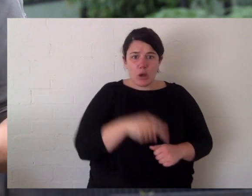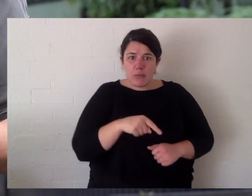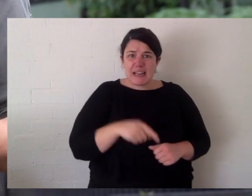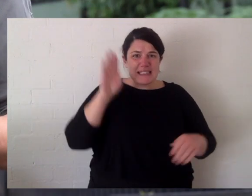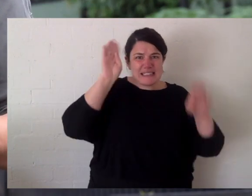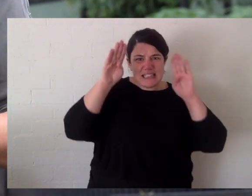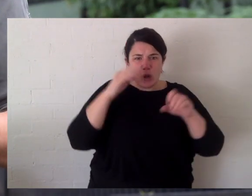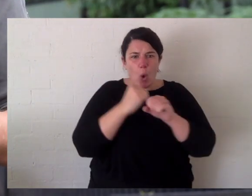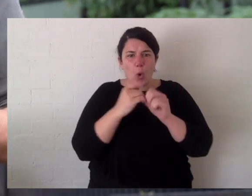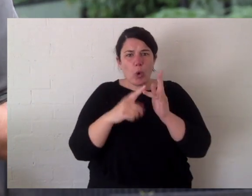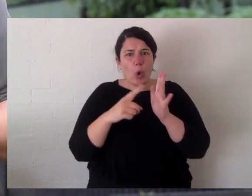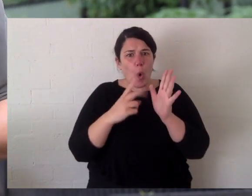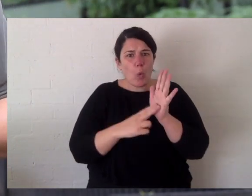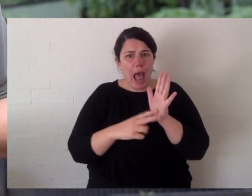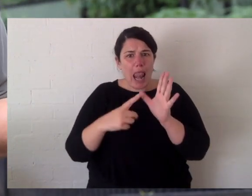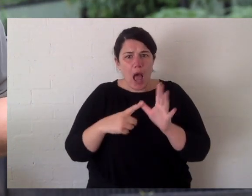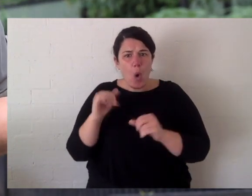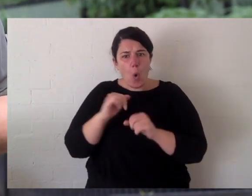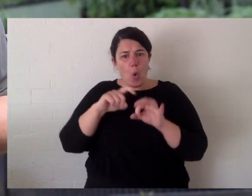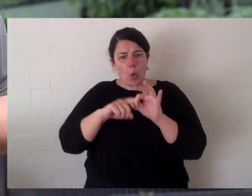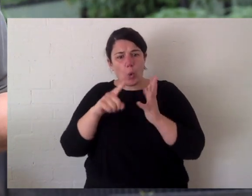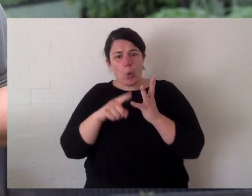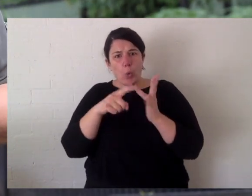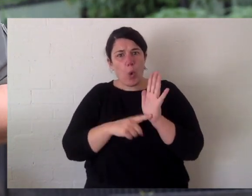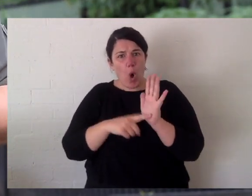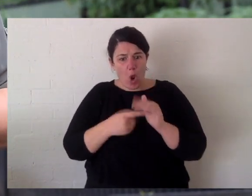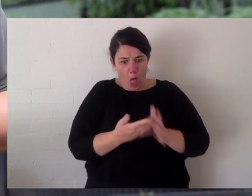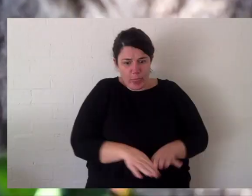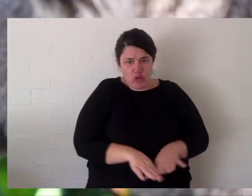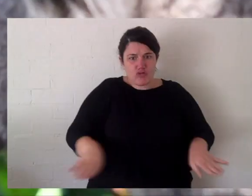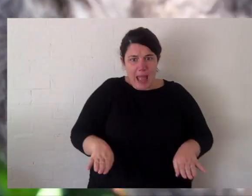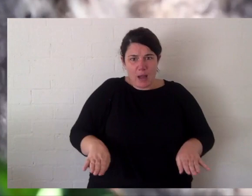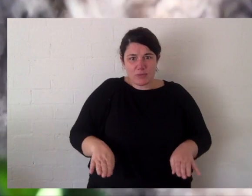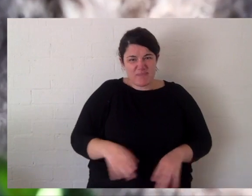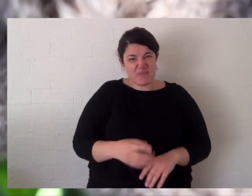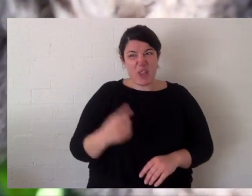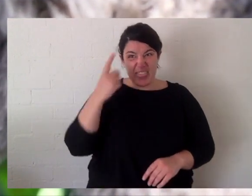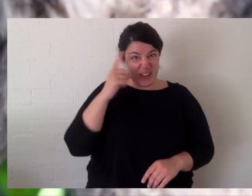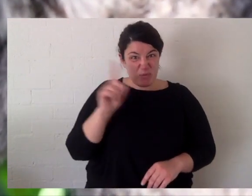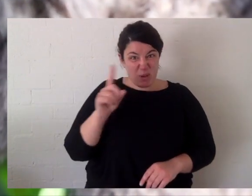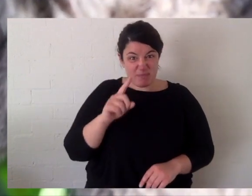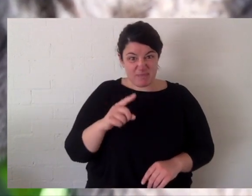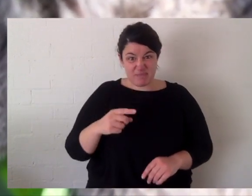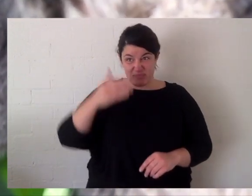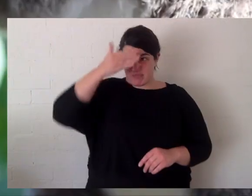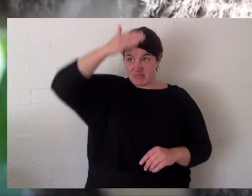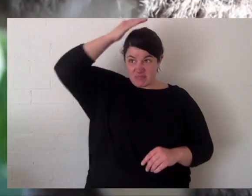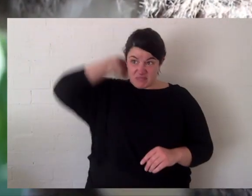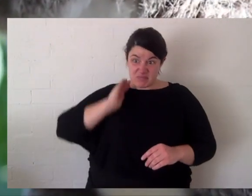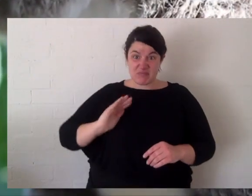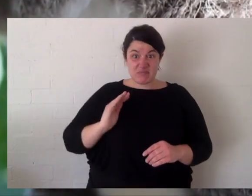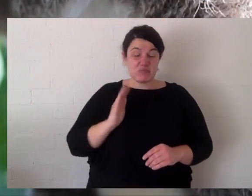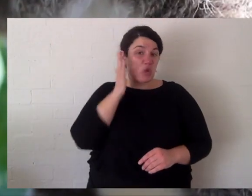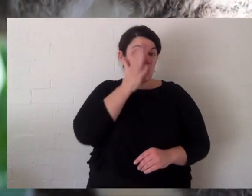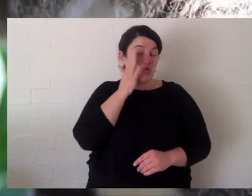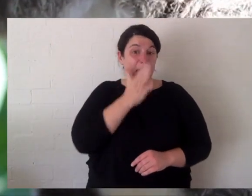ground. Now the camouflage is pretty basic, but have a look at it, have a think about it. What you've got is grey